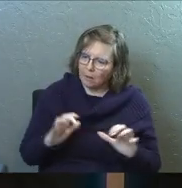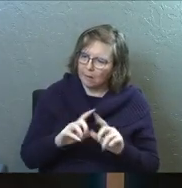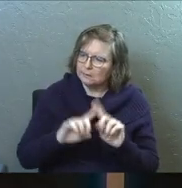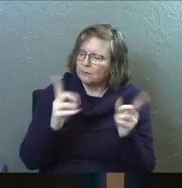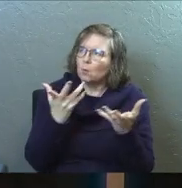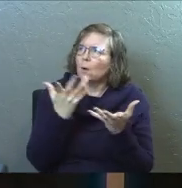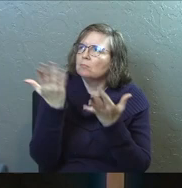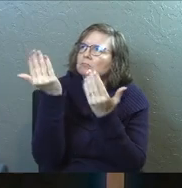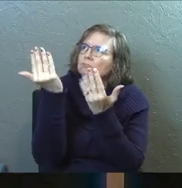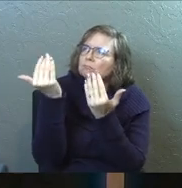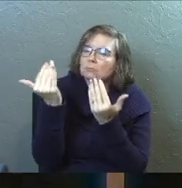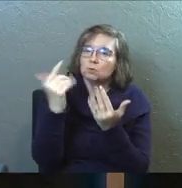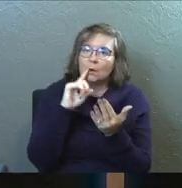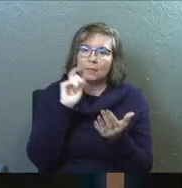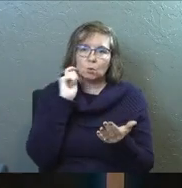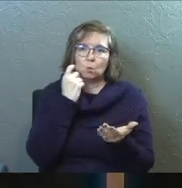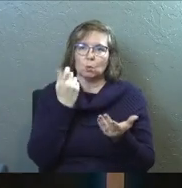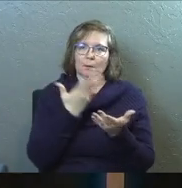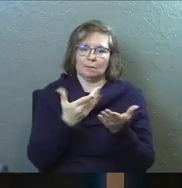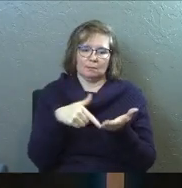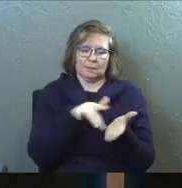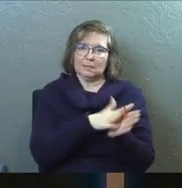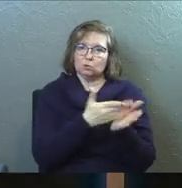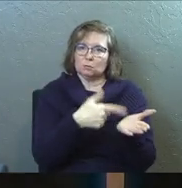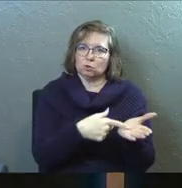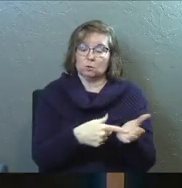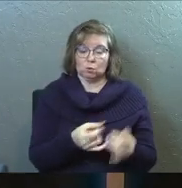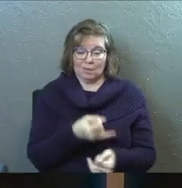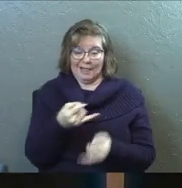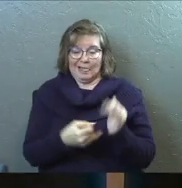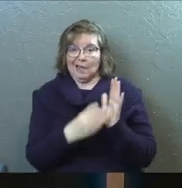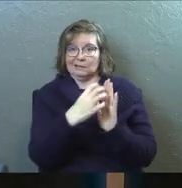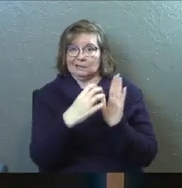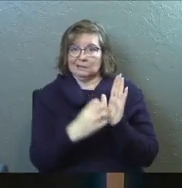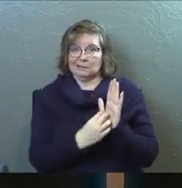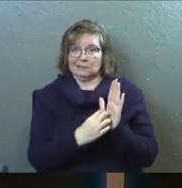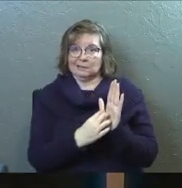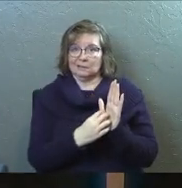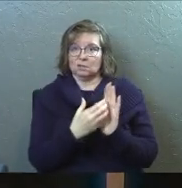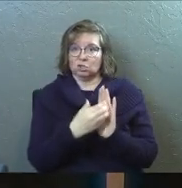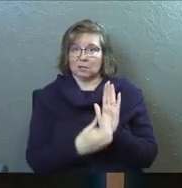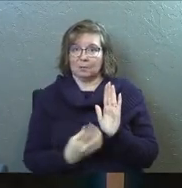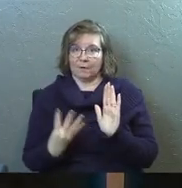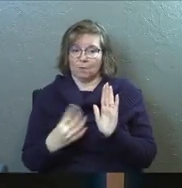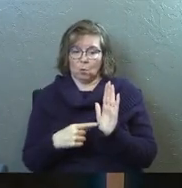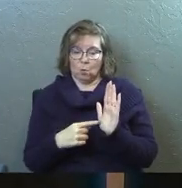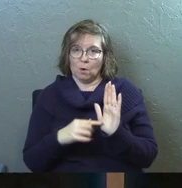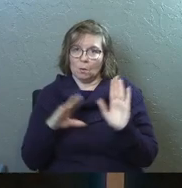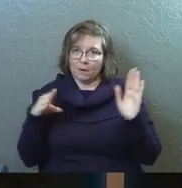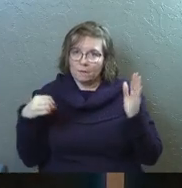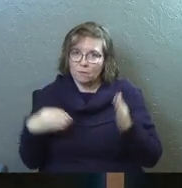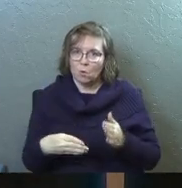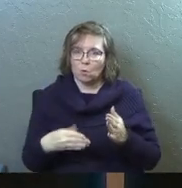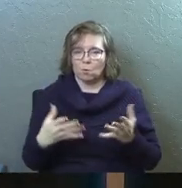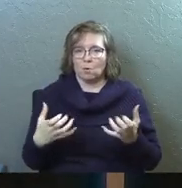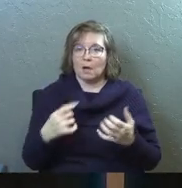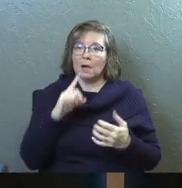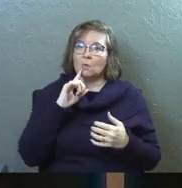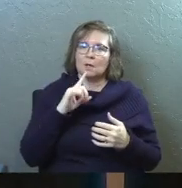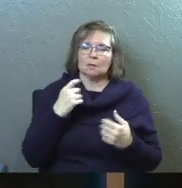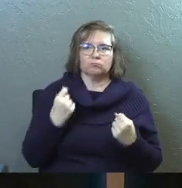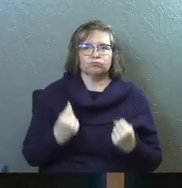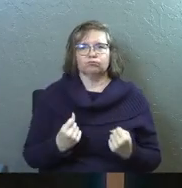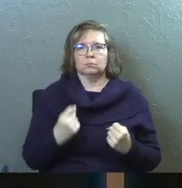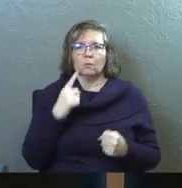even just that little chunk of scripture. And so this last section now, chapter four, is where I really want to take some time. I think there's something really